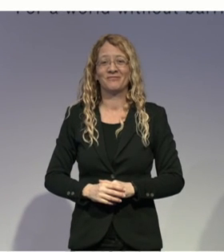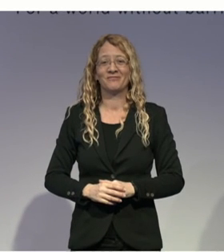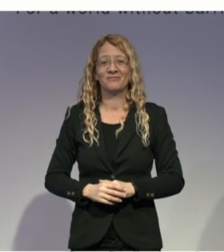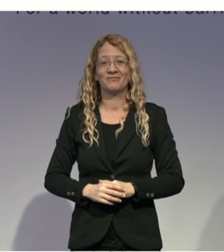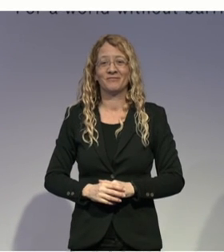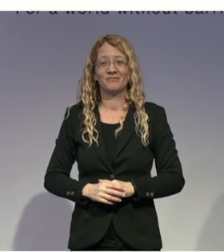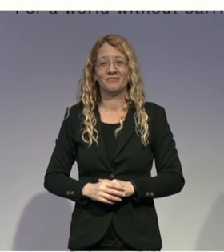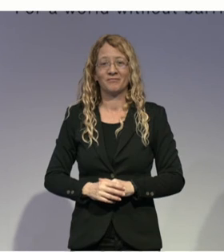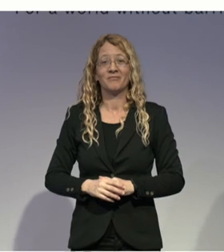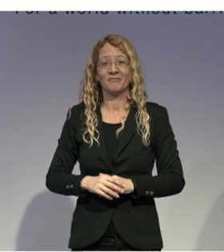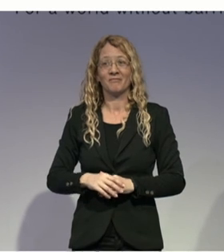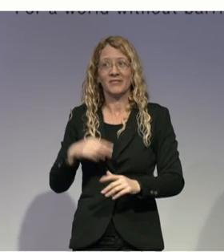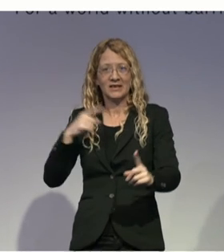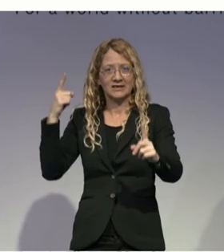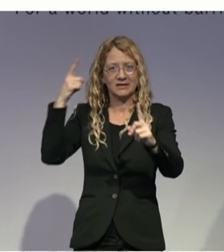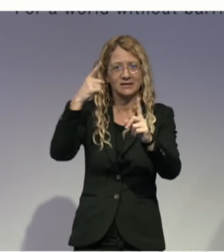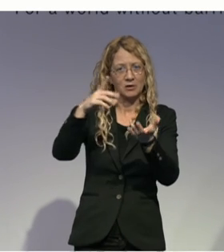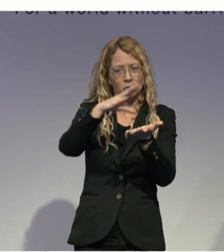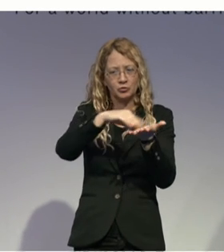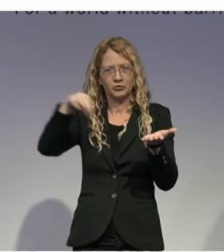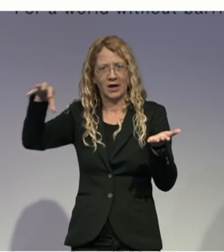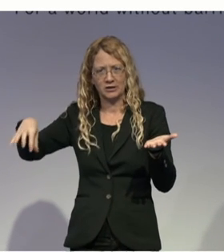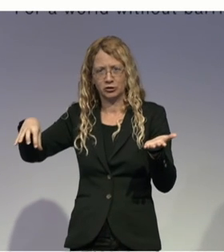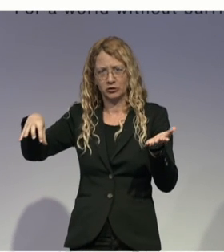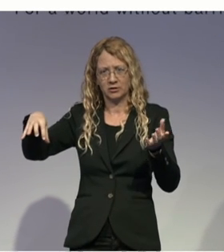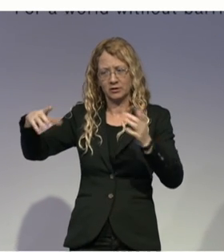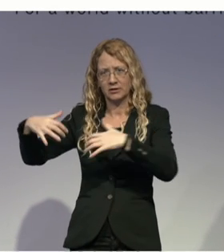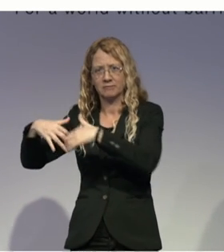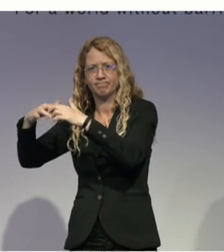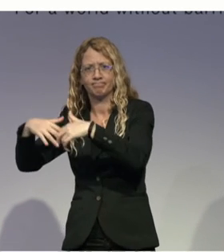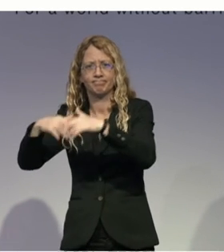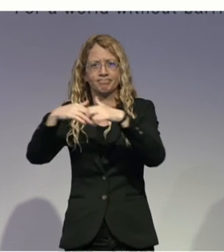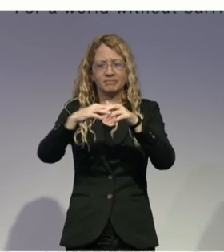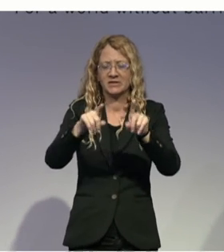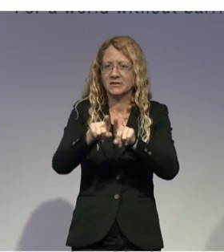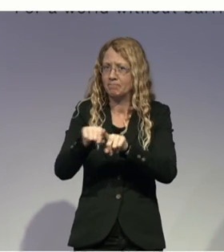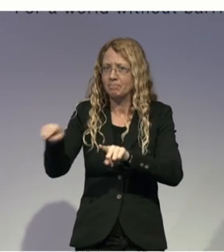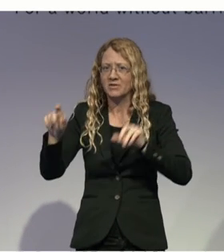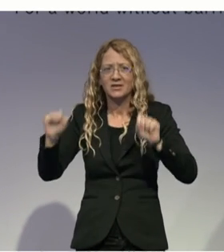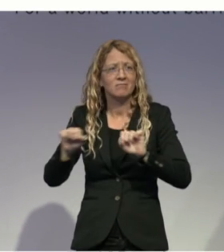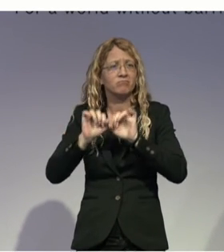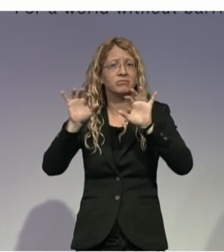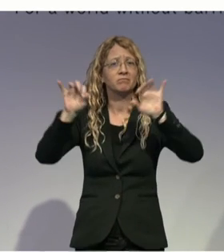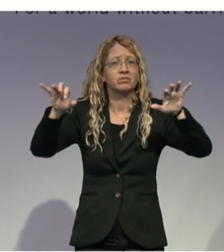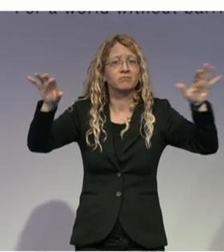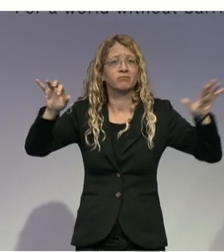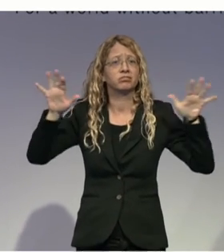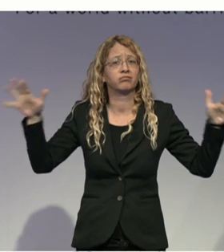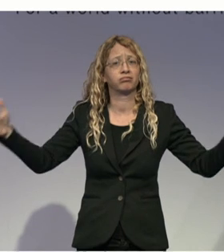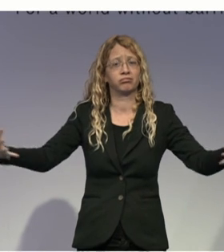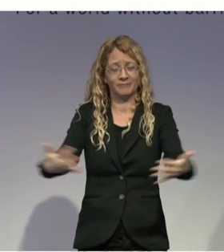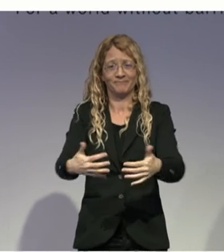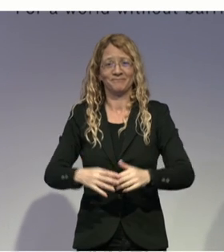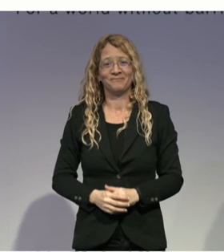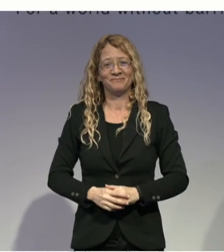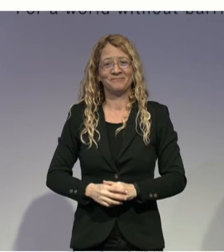for such a technology is easily transferable from the south to the north, north to south and laterally. It